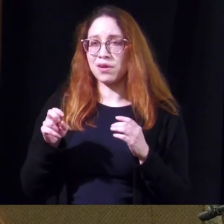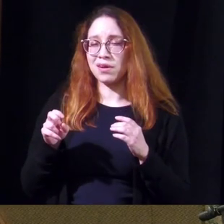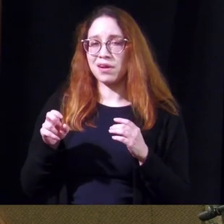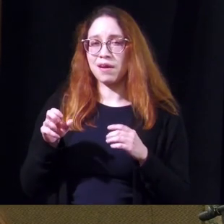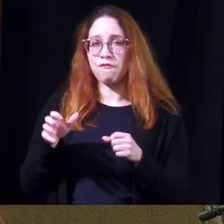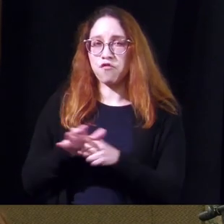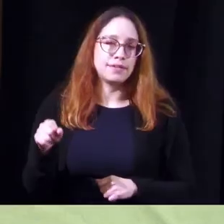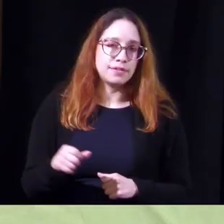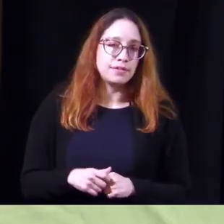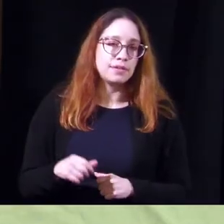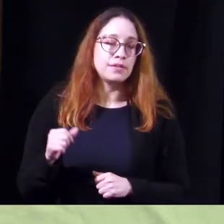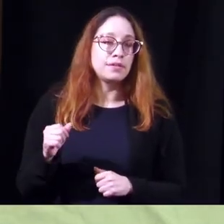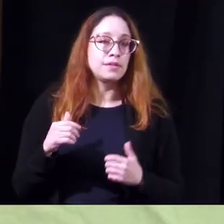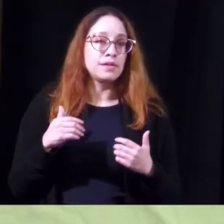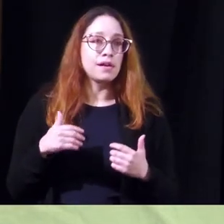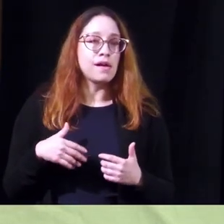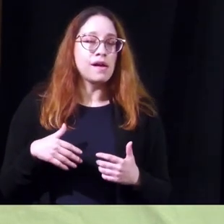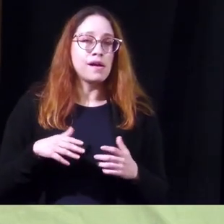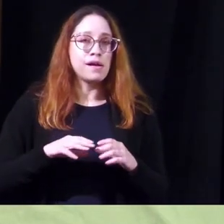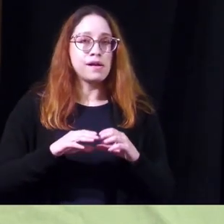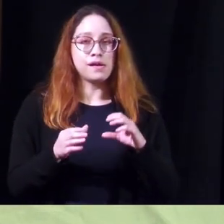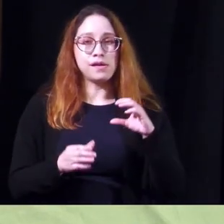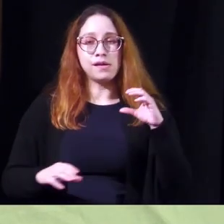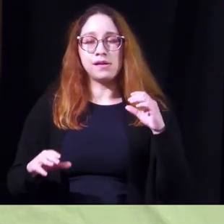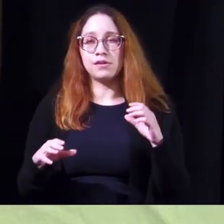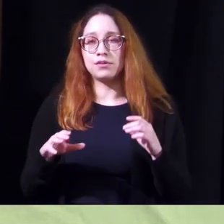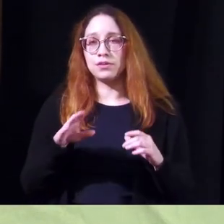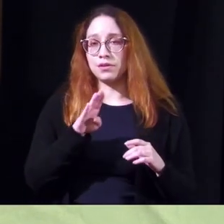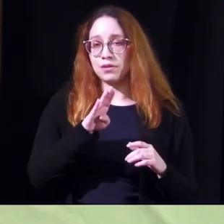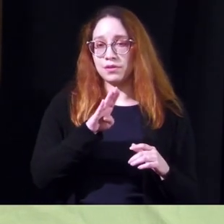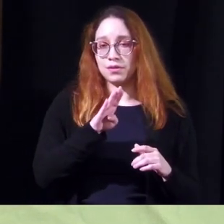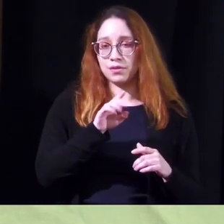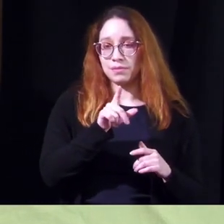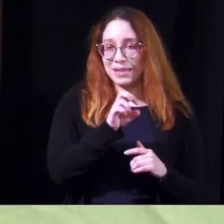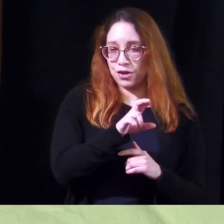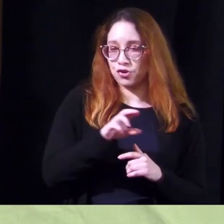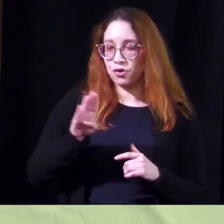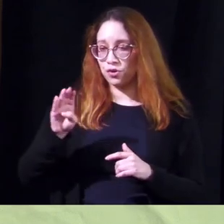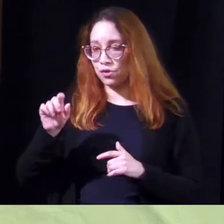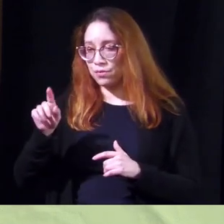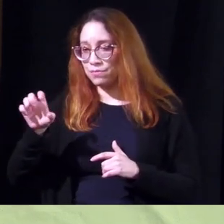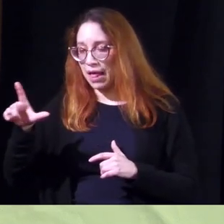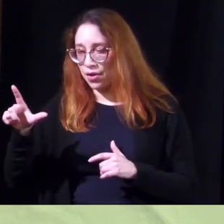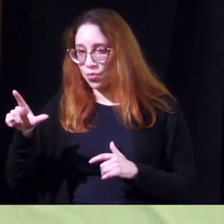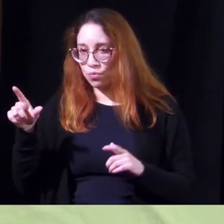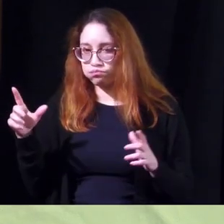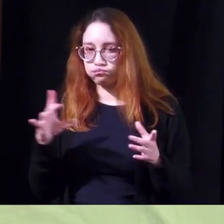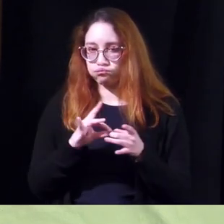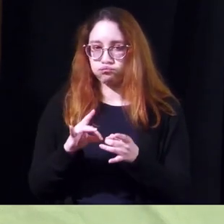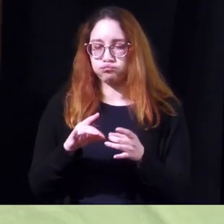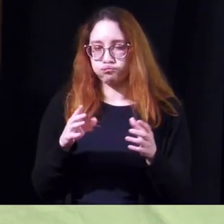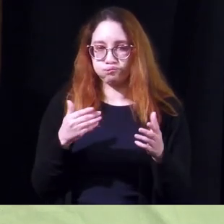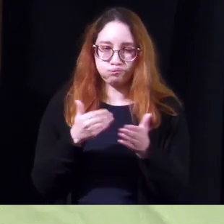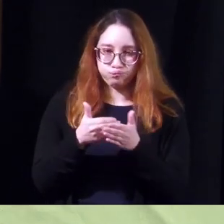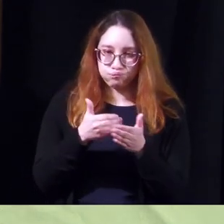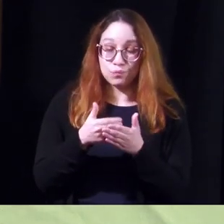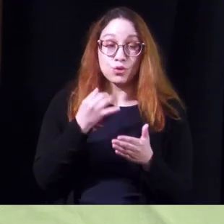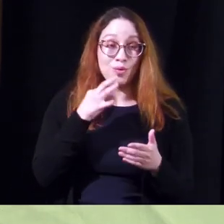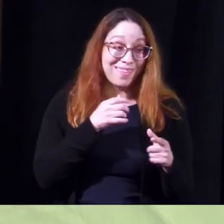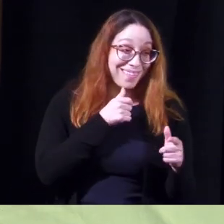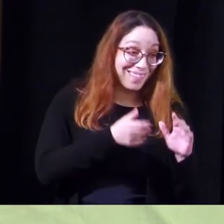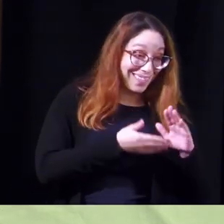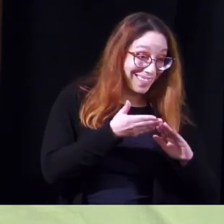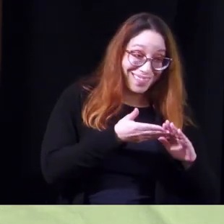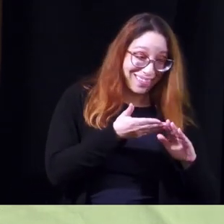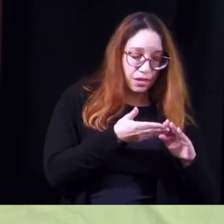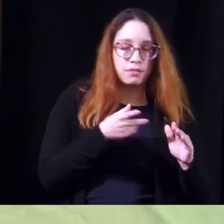urinate as well the ball and the bladder are neighbors and when one isn't working right the other doesn't work right so we do recommend a ball